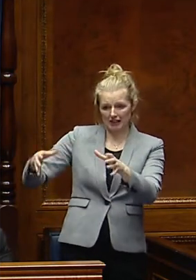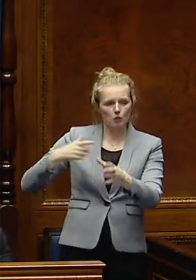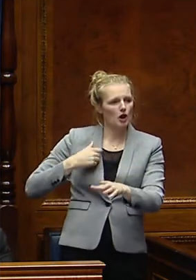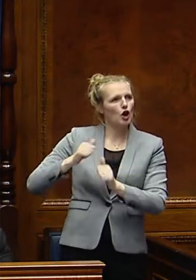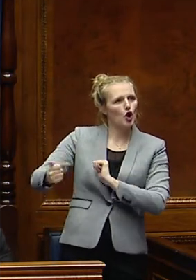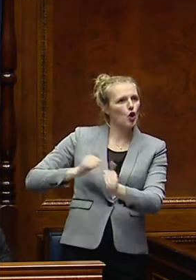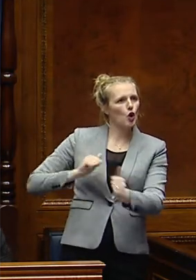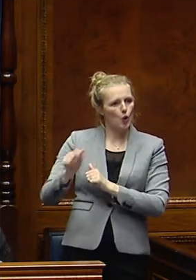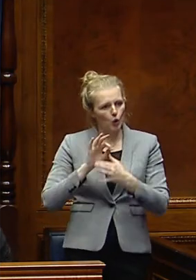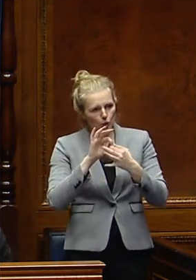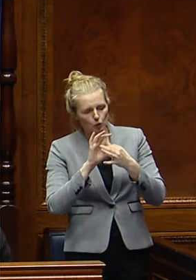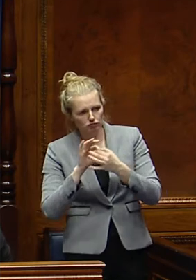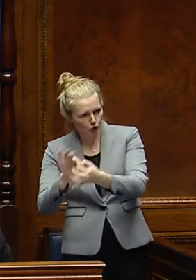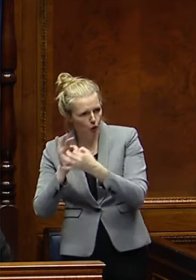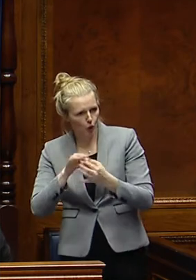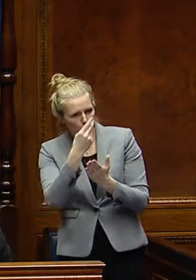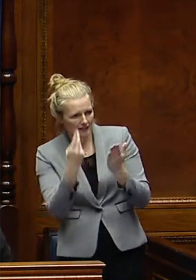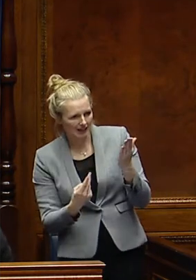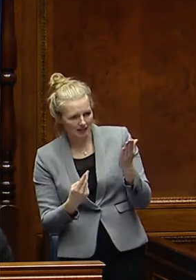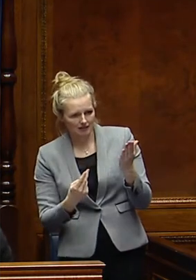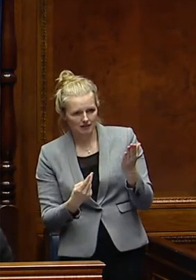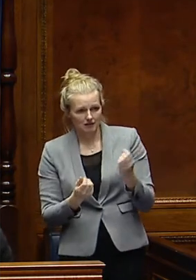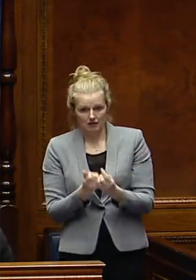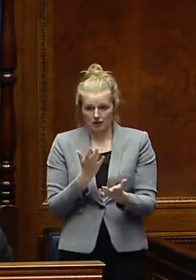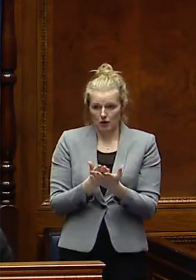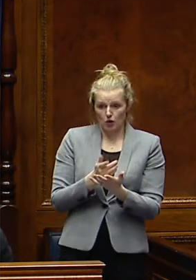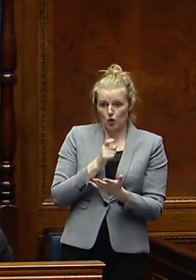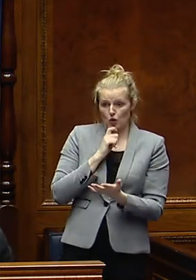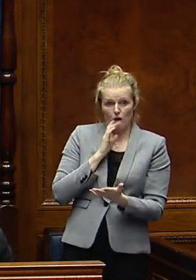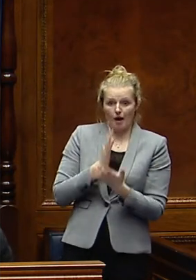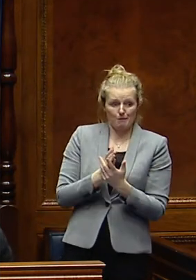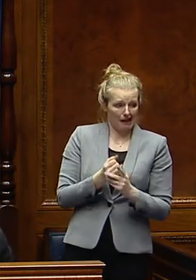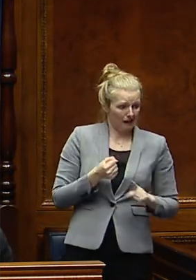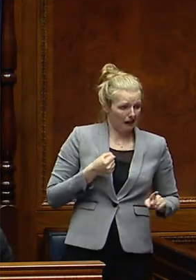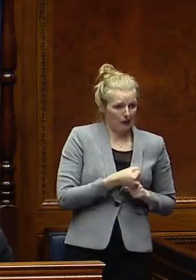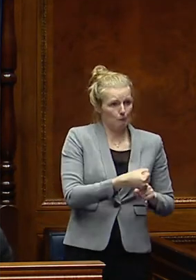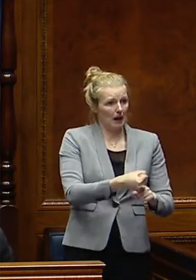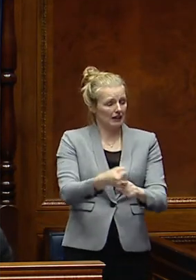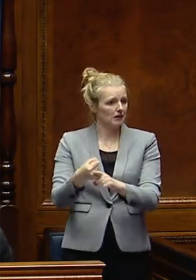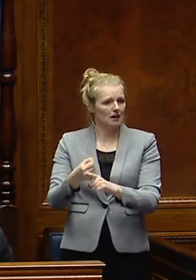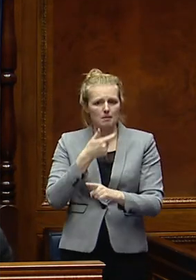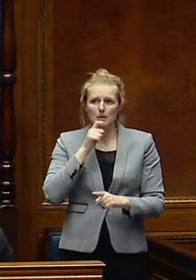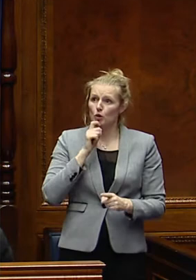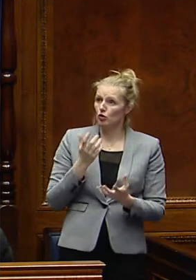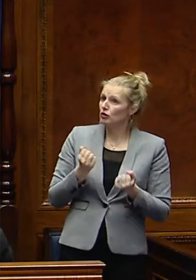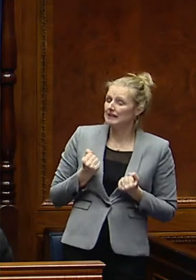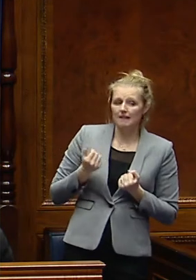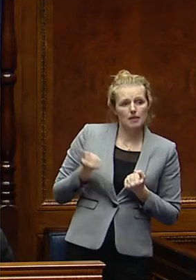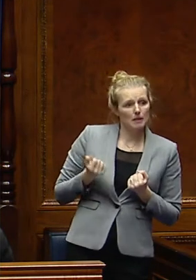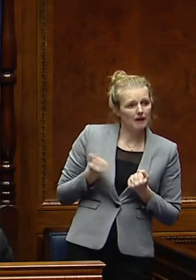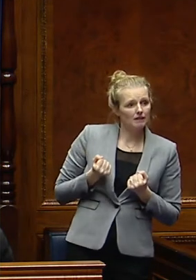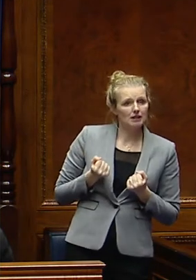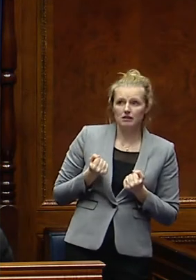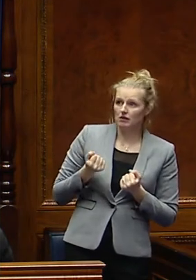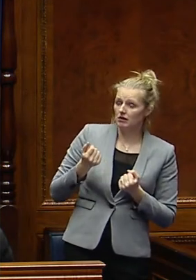the advice sector, but importantly also with those who have been directly impacted, the people on the ground who are receiving these